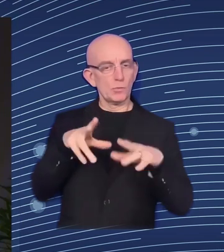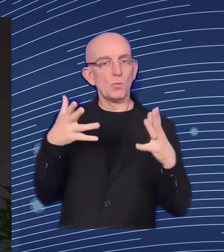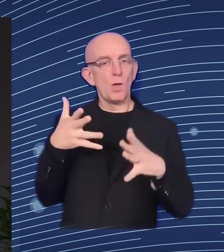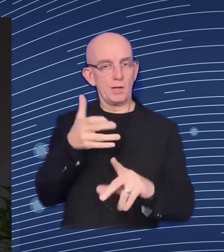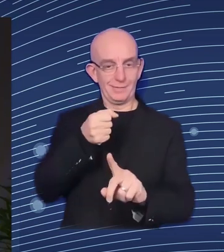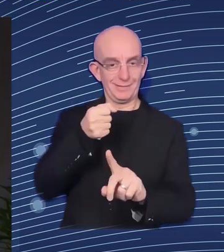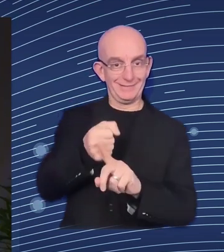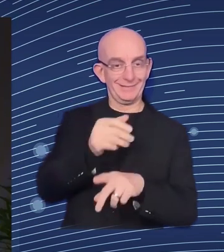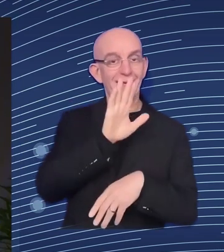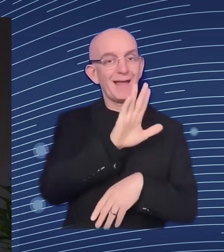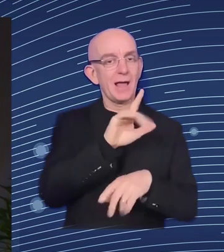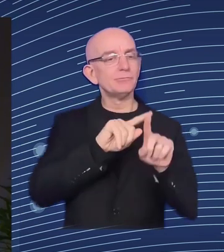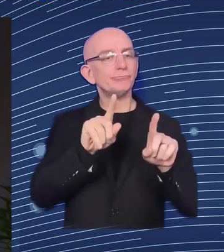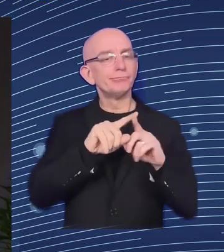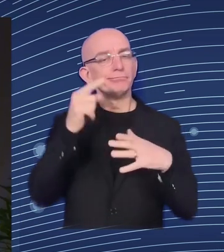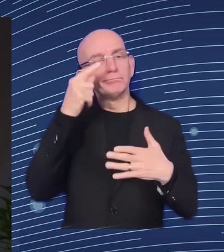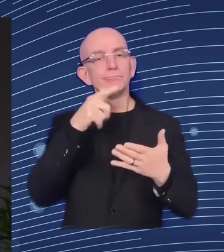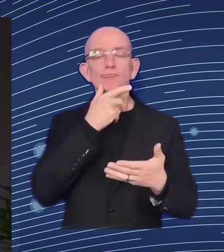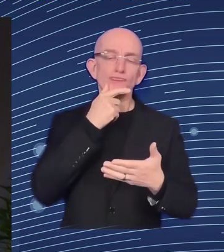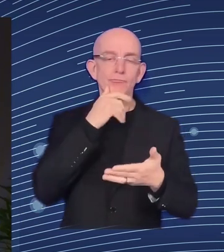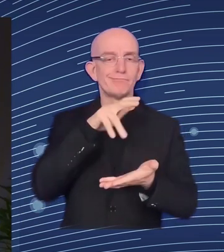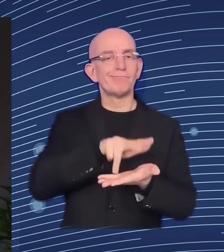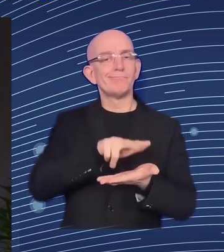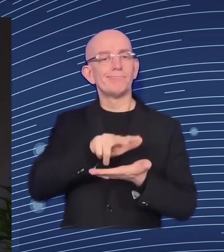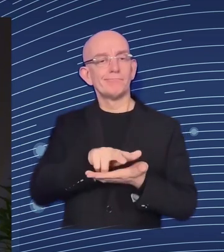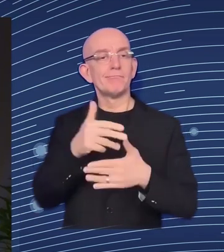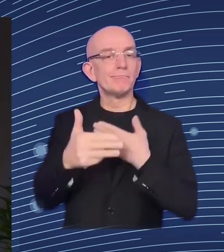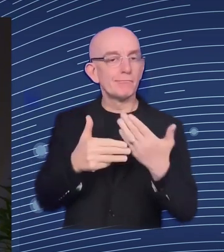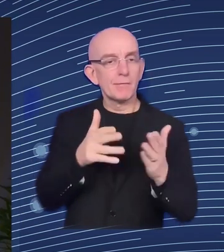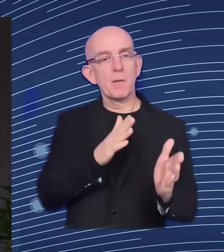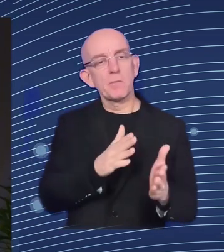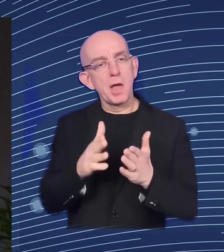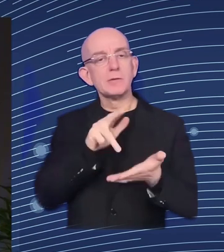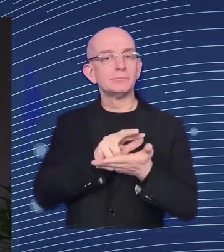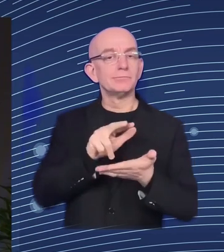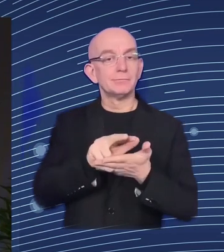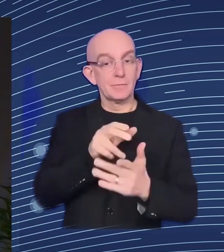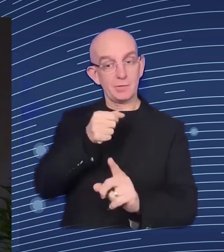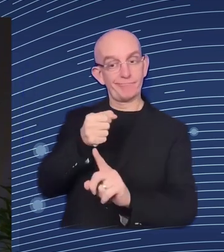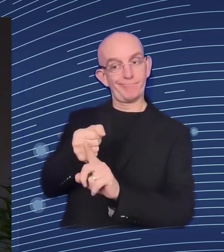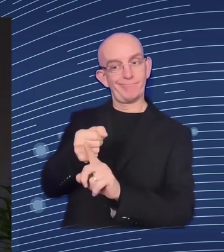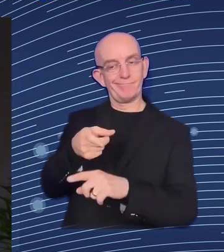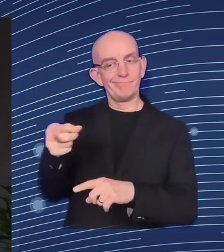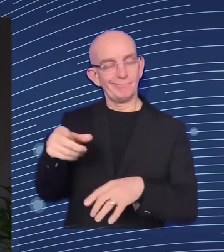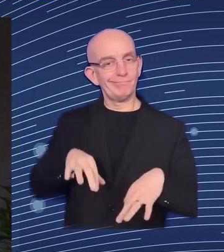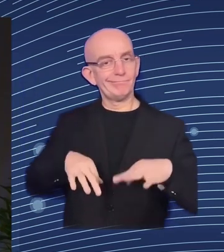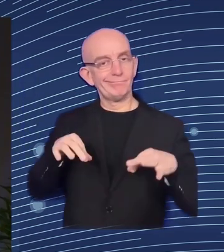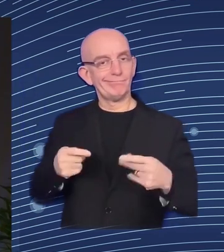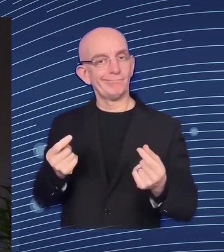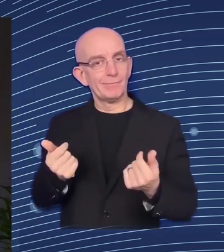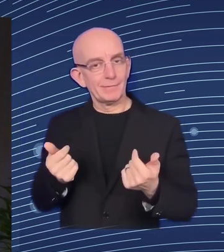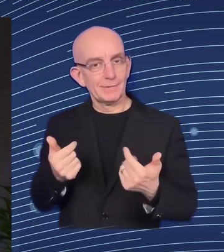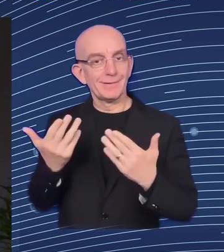important tool, especially when we think of the ongoing and upcoming